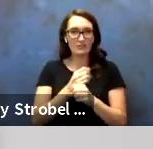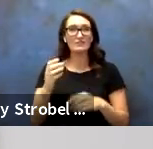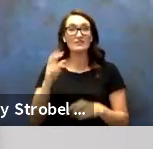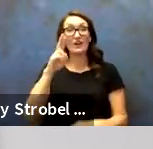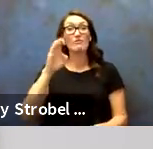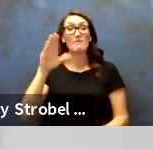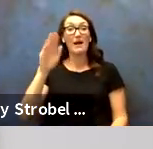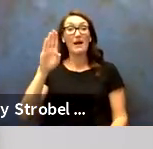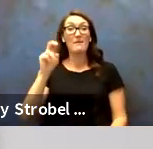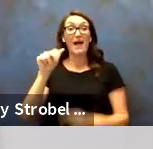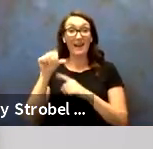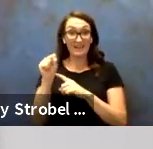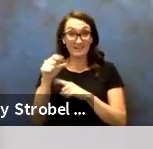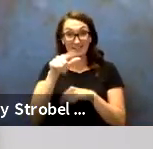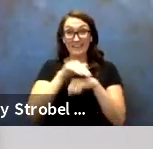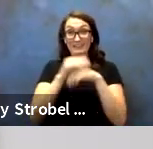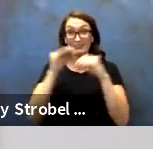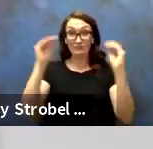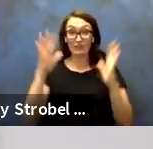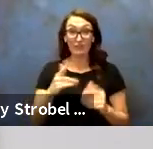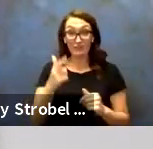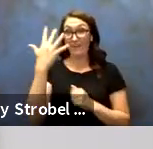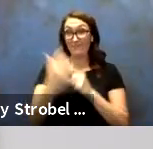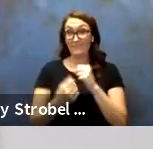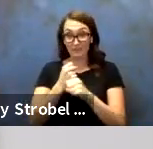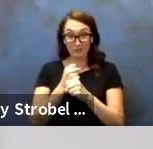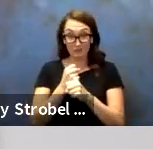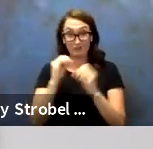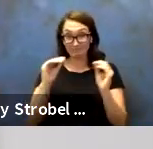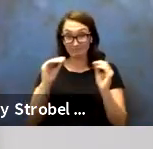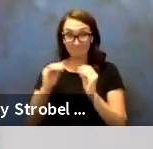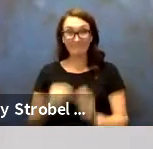Rebecca Bennis, English Instructor, five years of service.